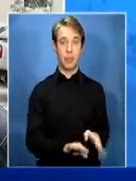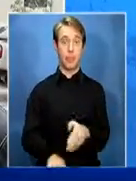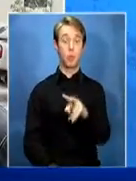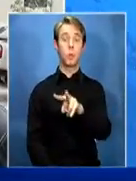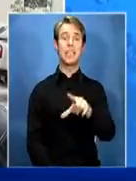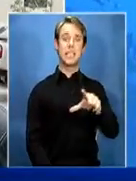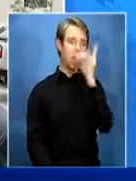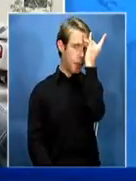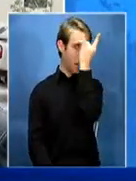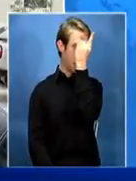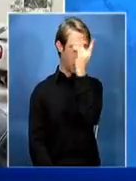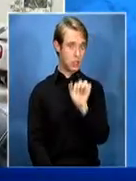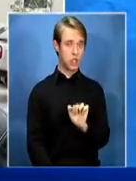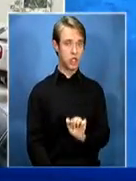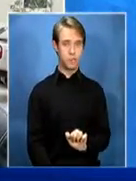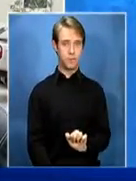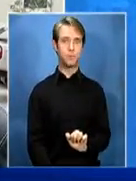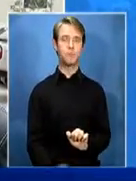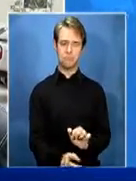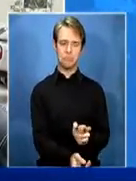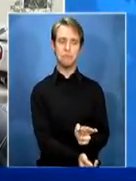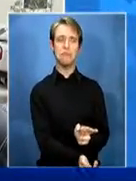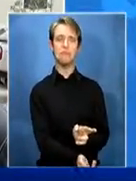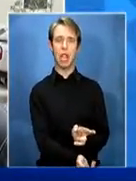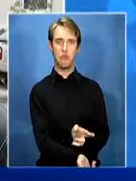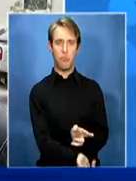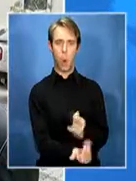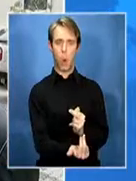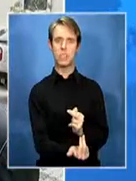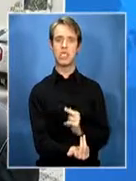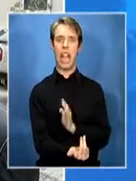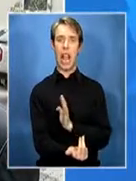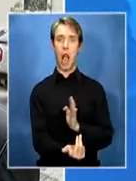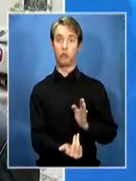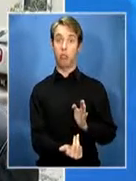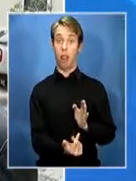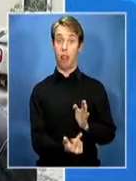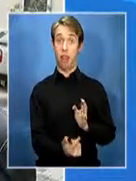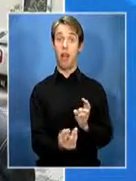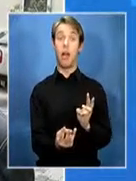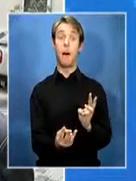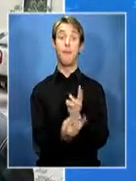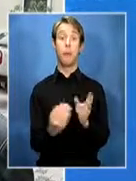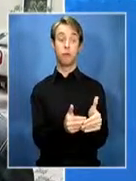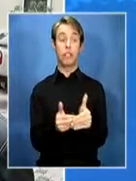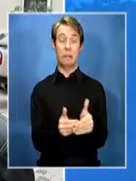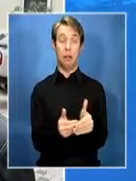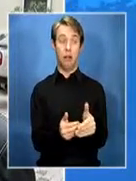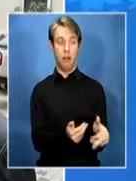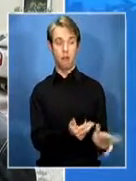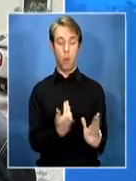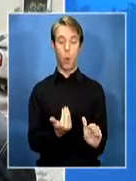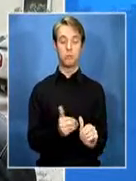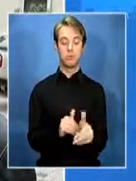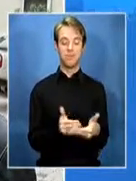March and it has received a report from the MPEC and a report of which is